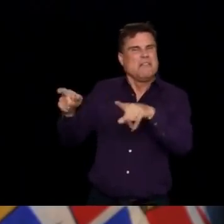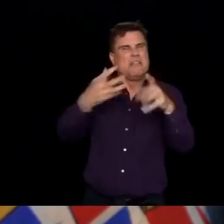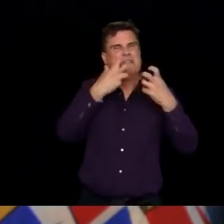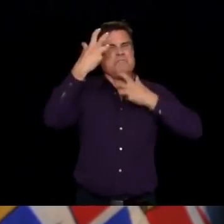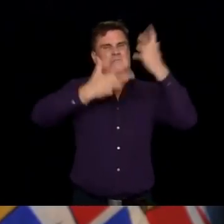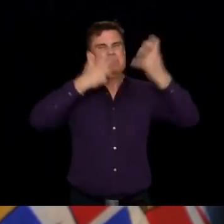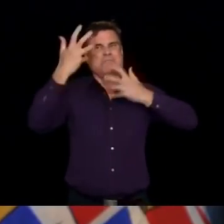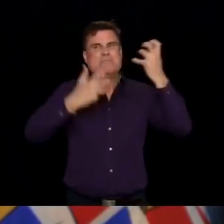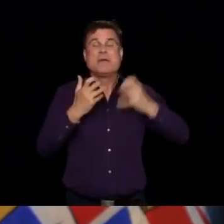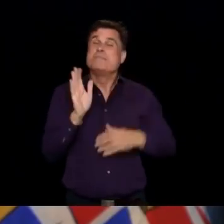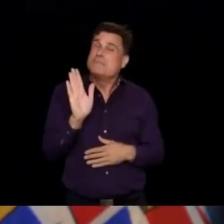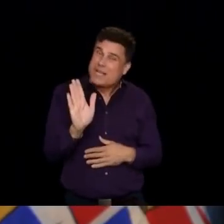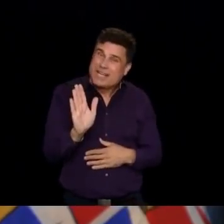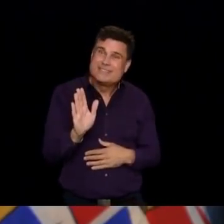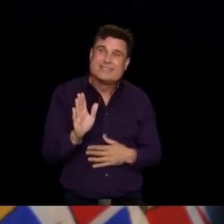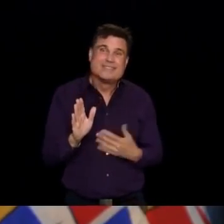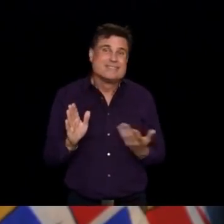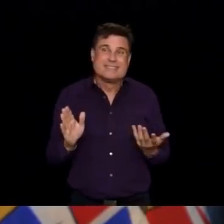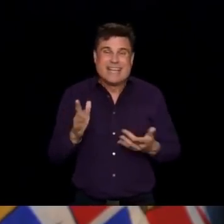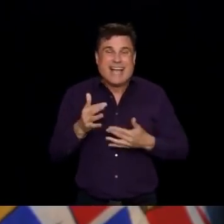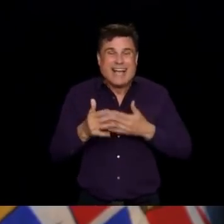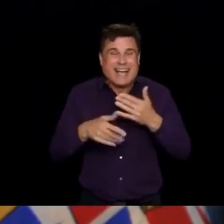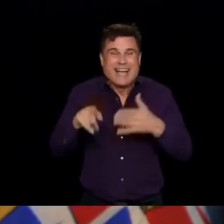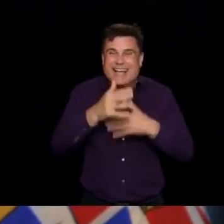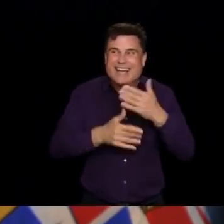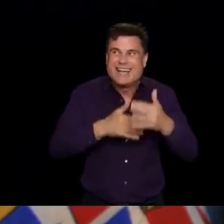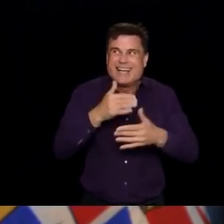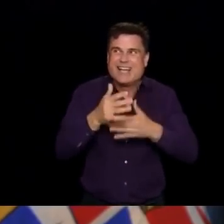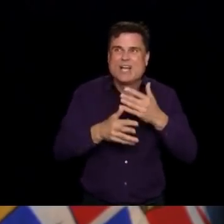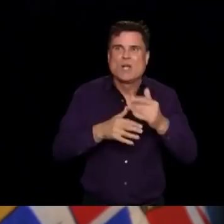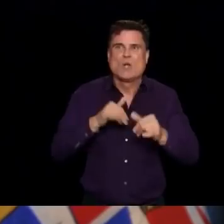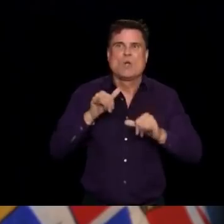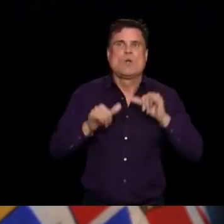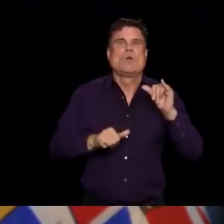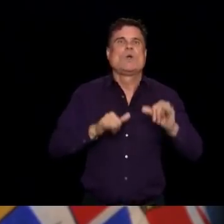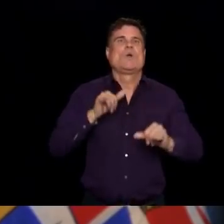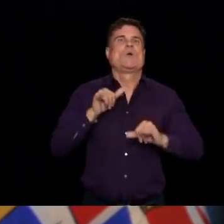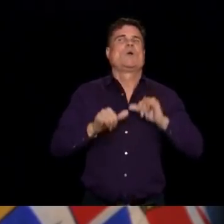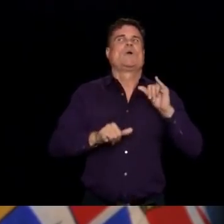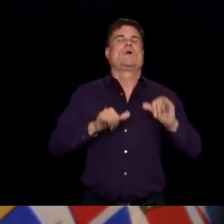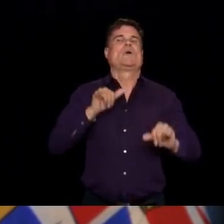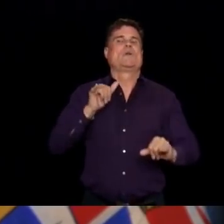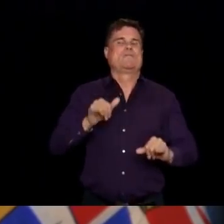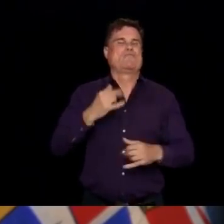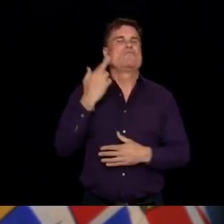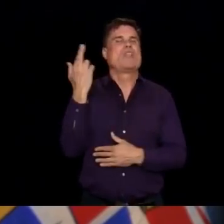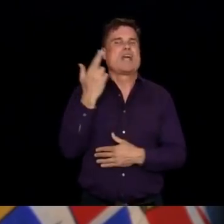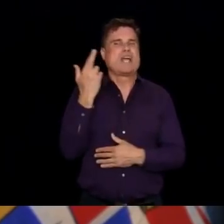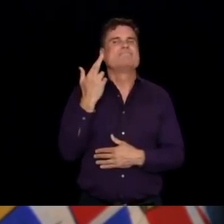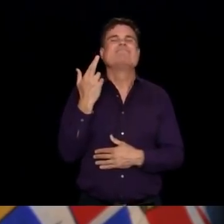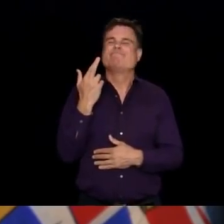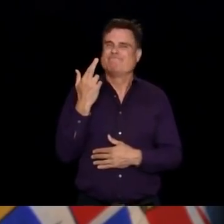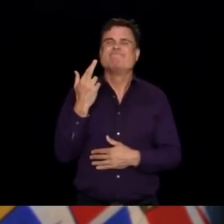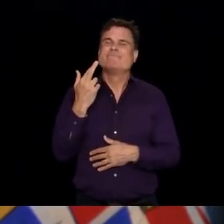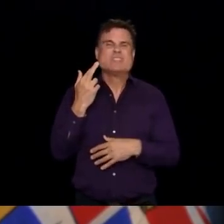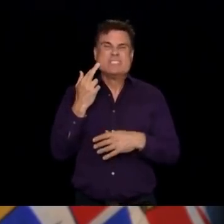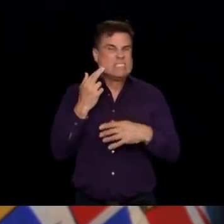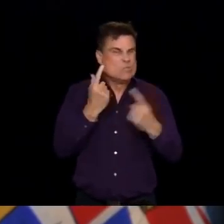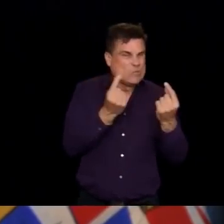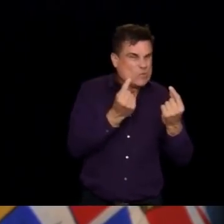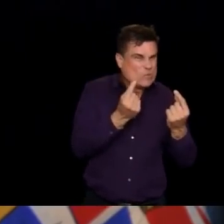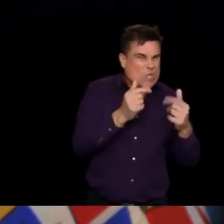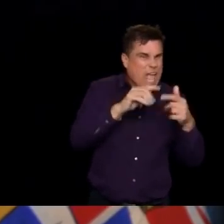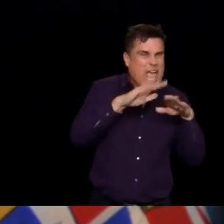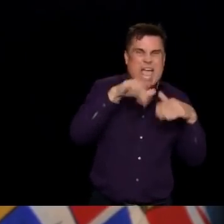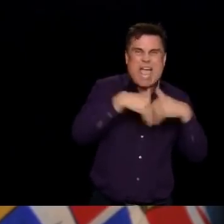come together and celebrated that, just, my hat's off to young people. Next question is from Michael .